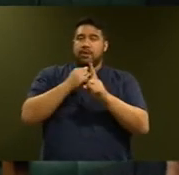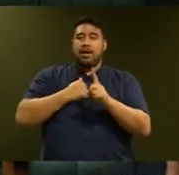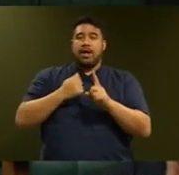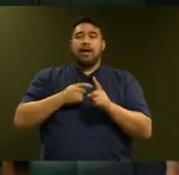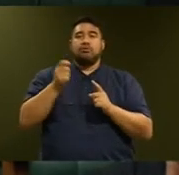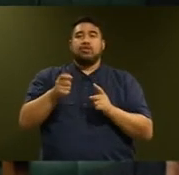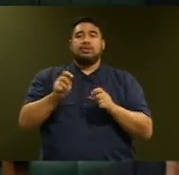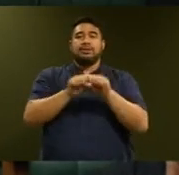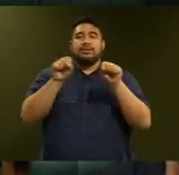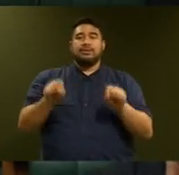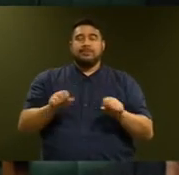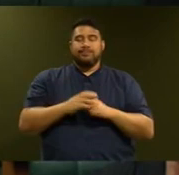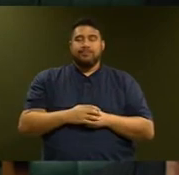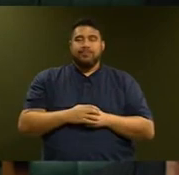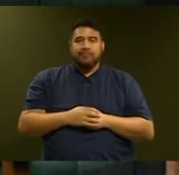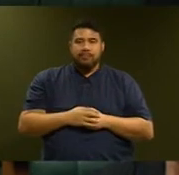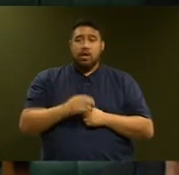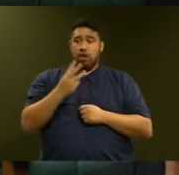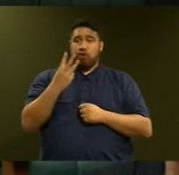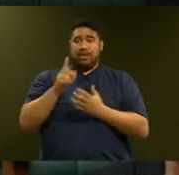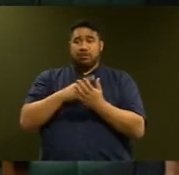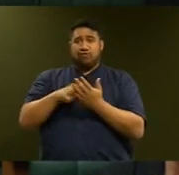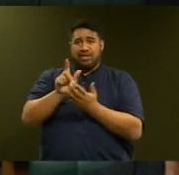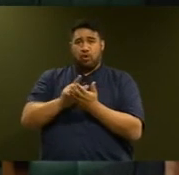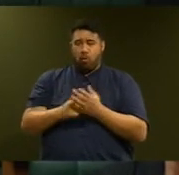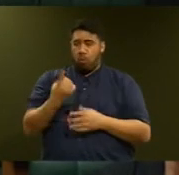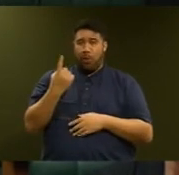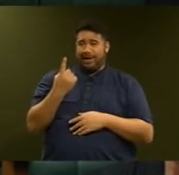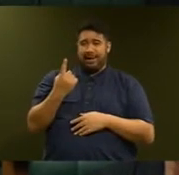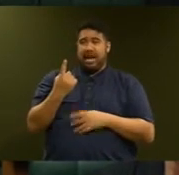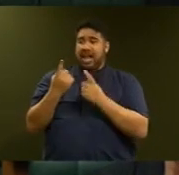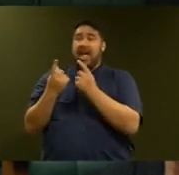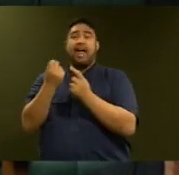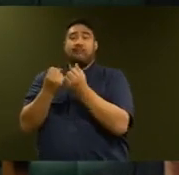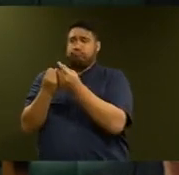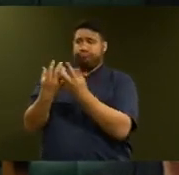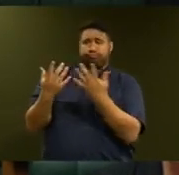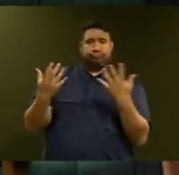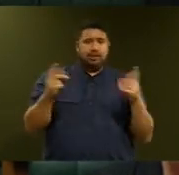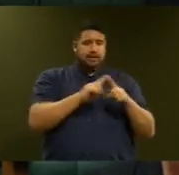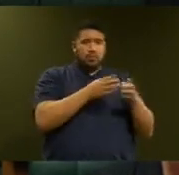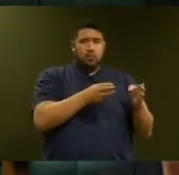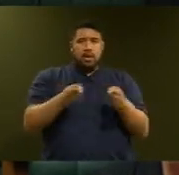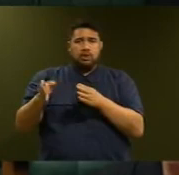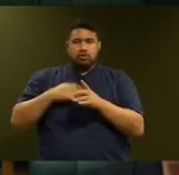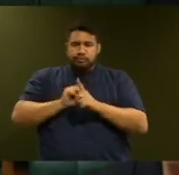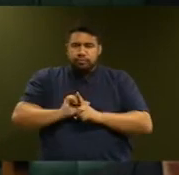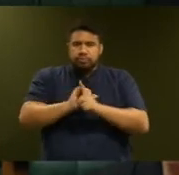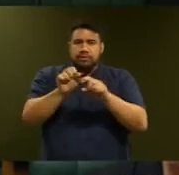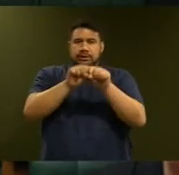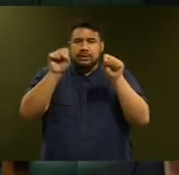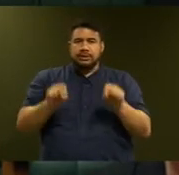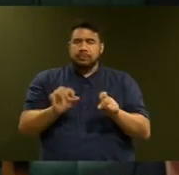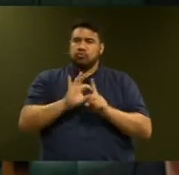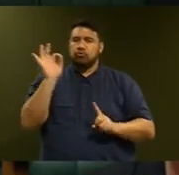a very, very small part of a wider picture where most New Zealanders understand we need to do far,